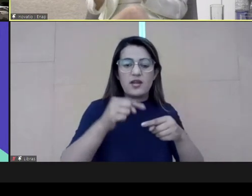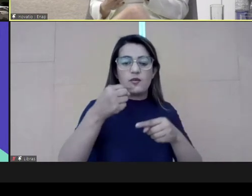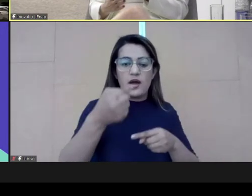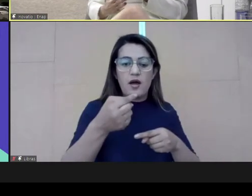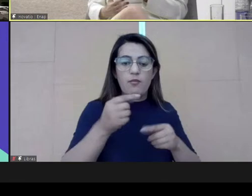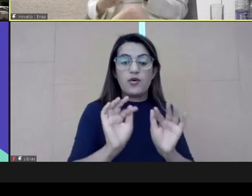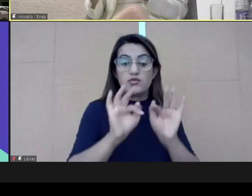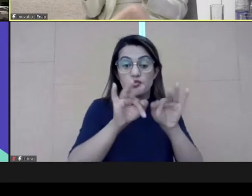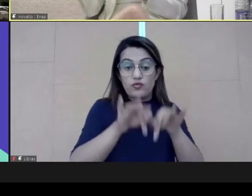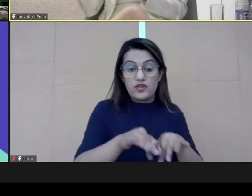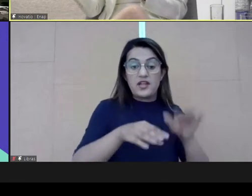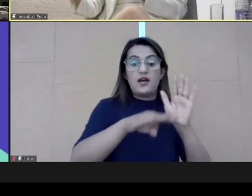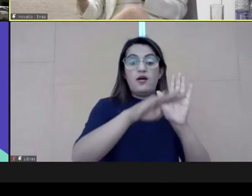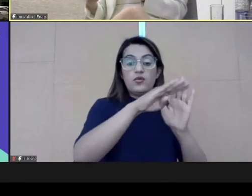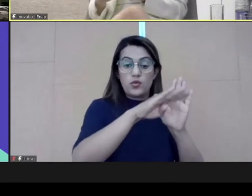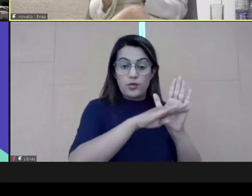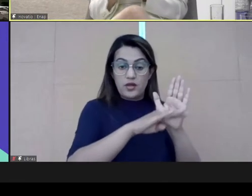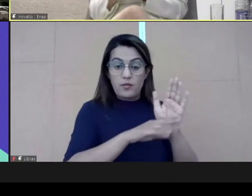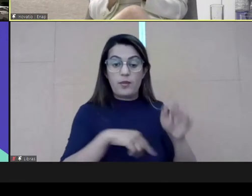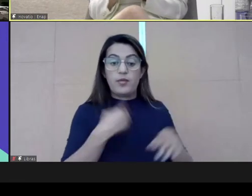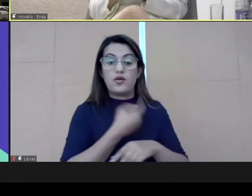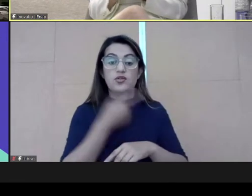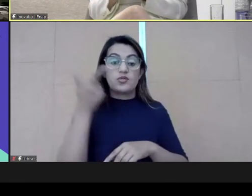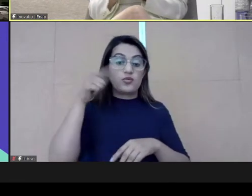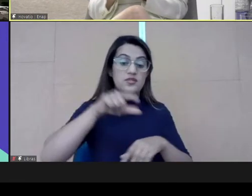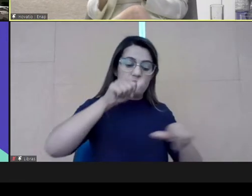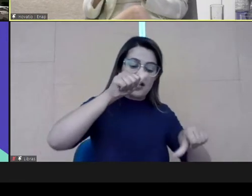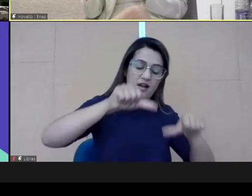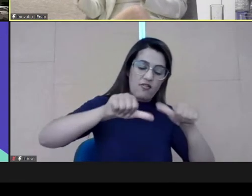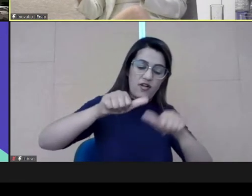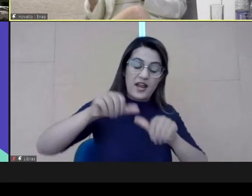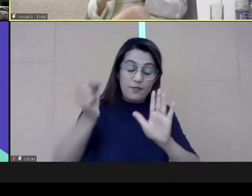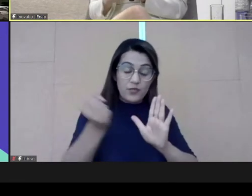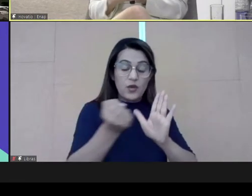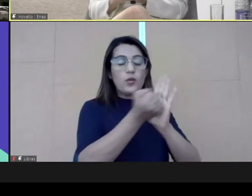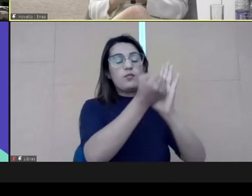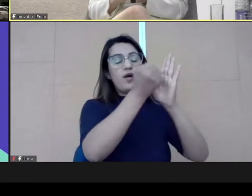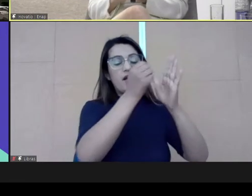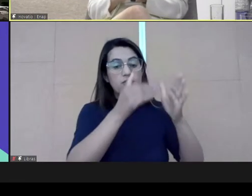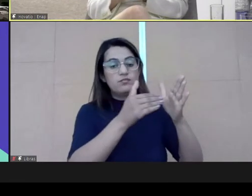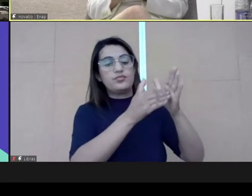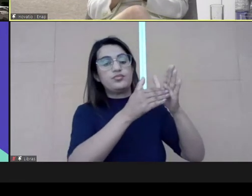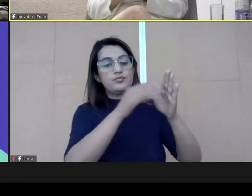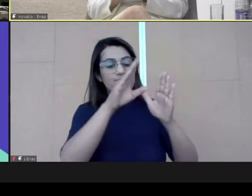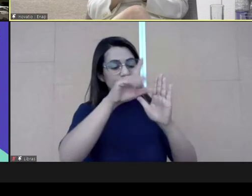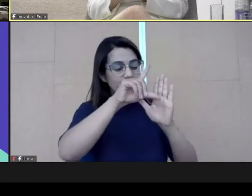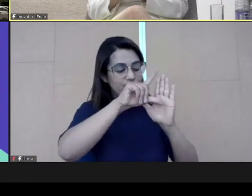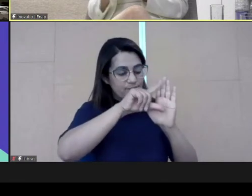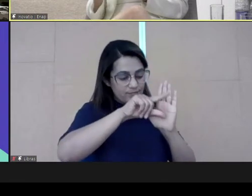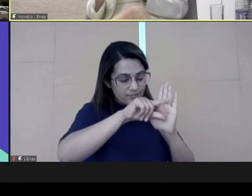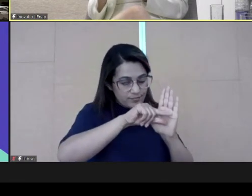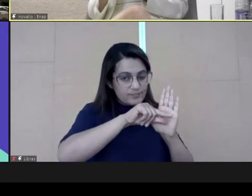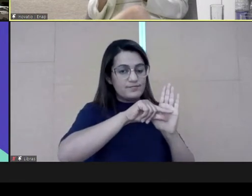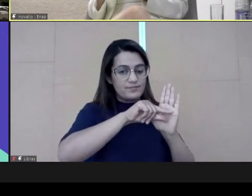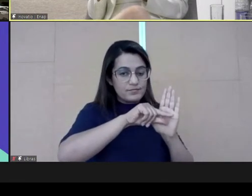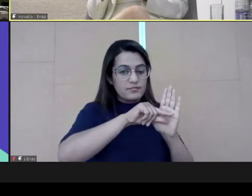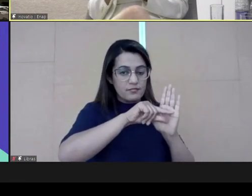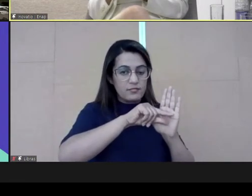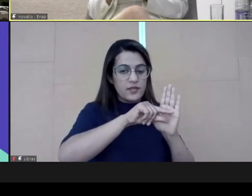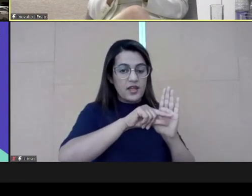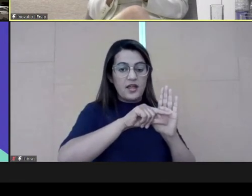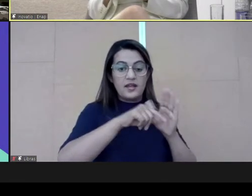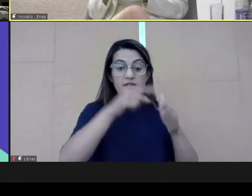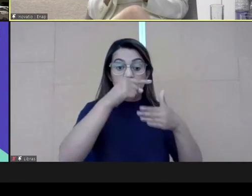after the end of the program, so we can really evaluate the impact. It is lower,